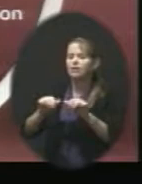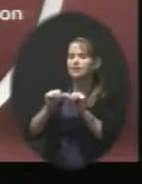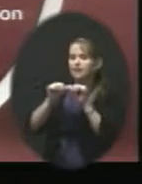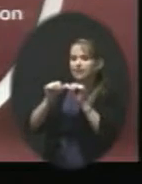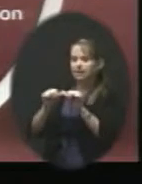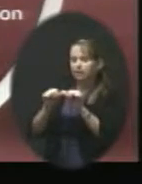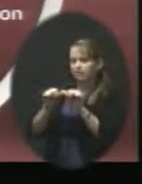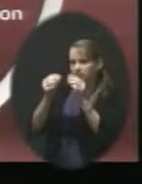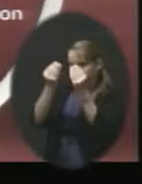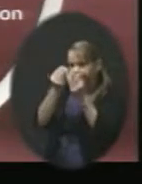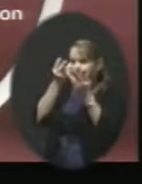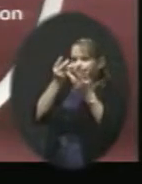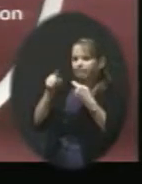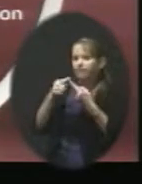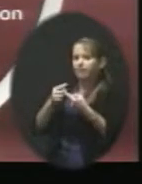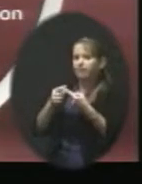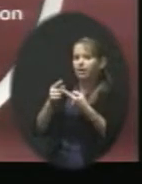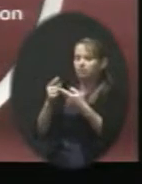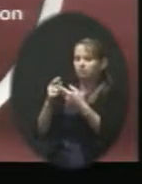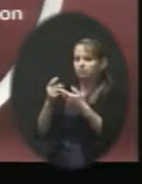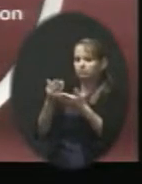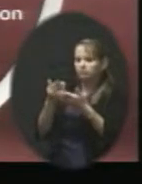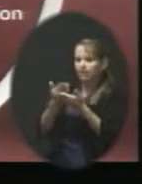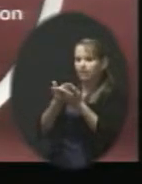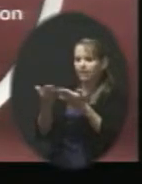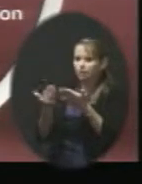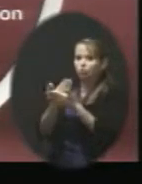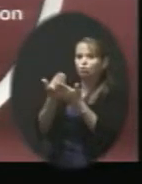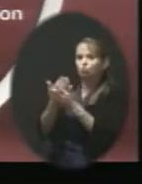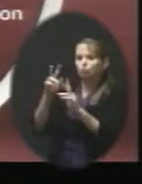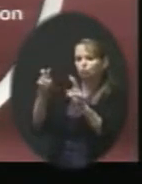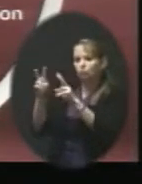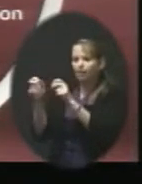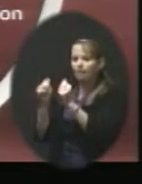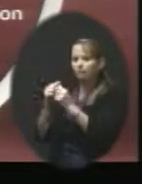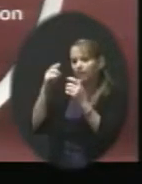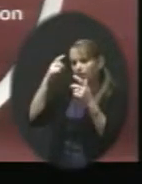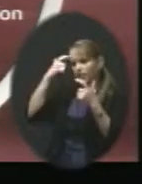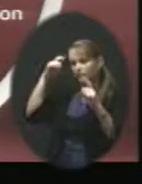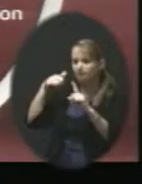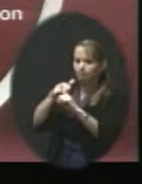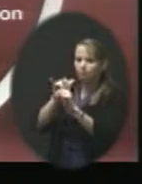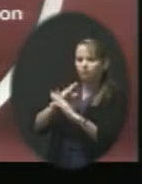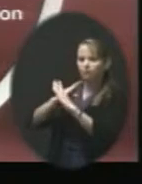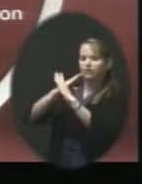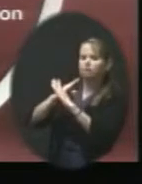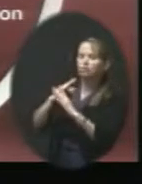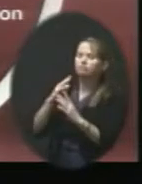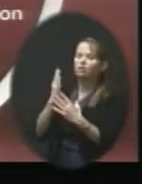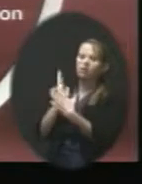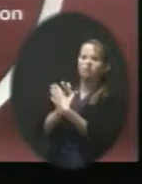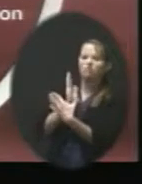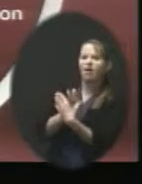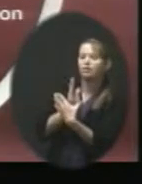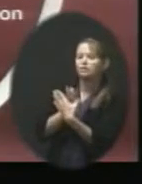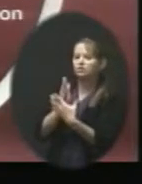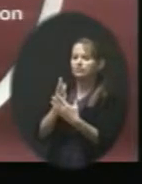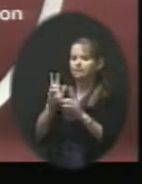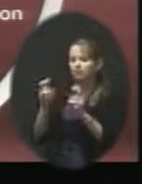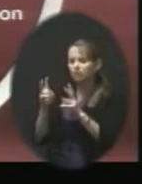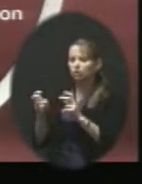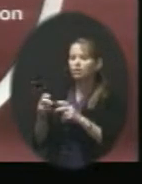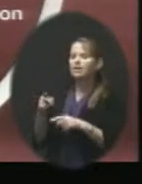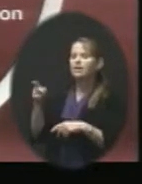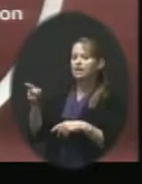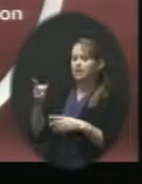related to bullying prevention, documenting concerns, harassment issues. He's been before our administrative staff